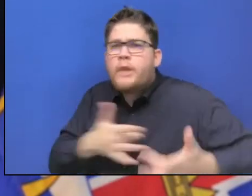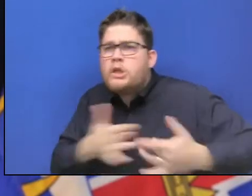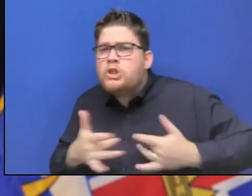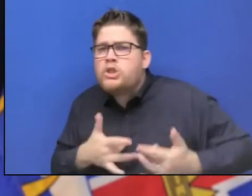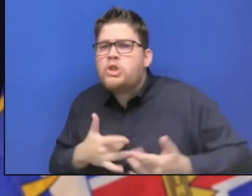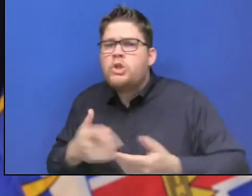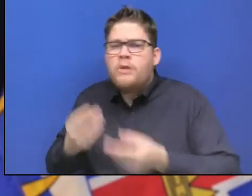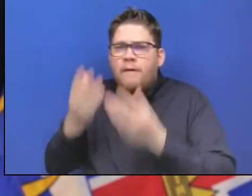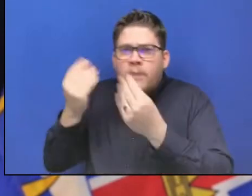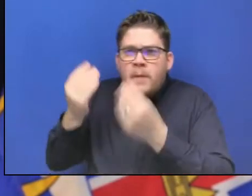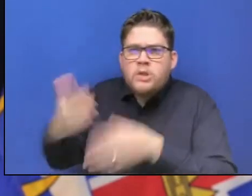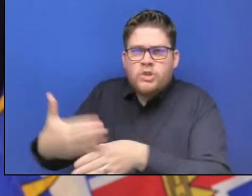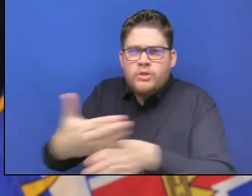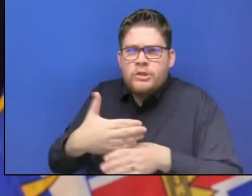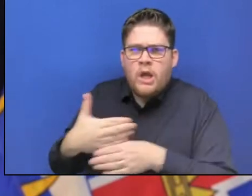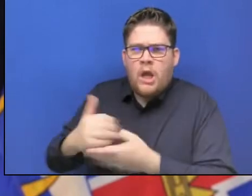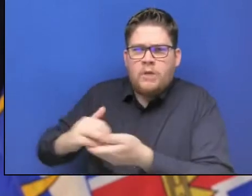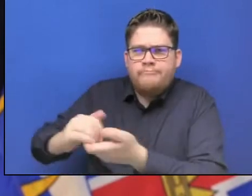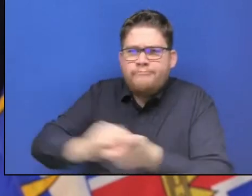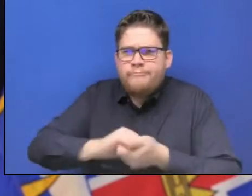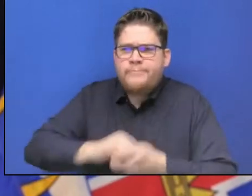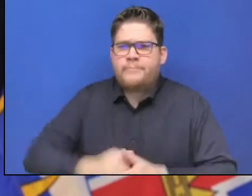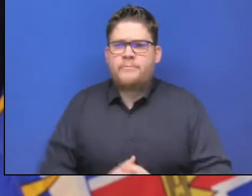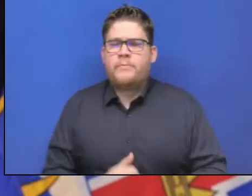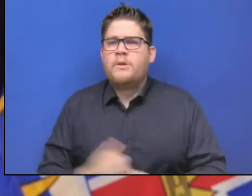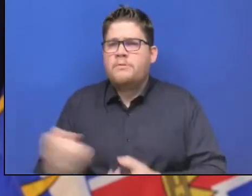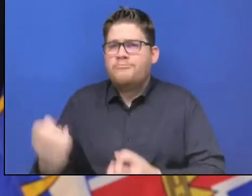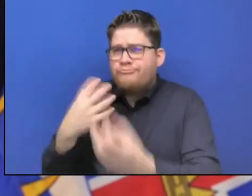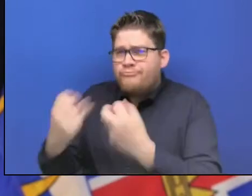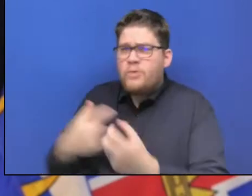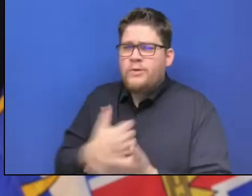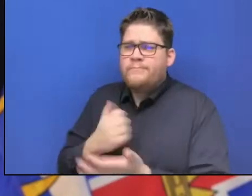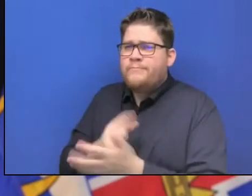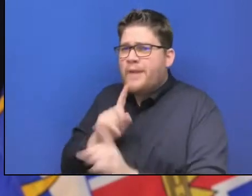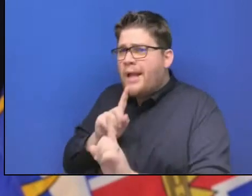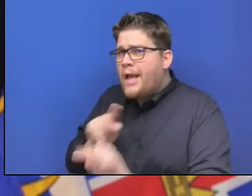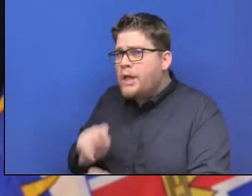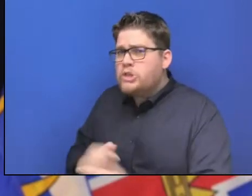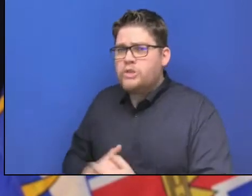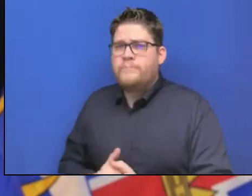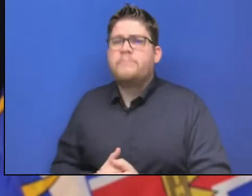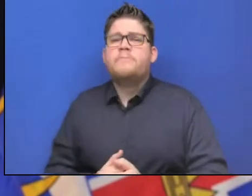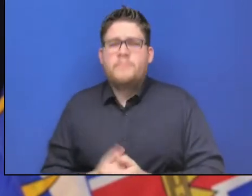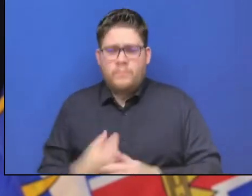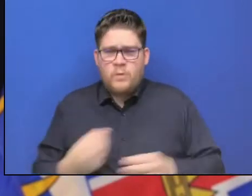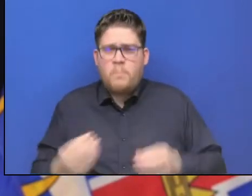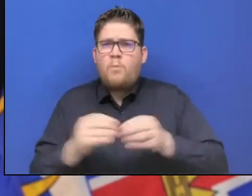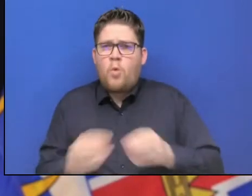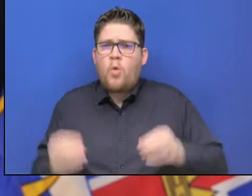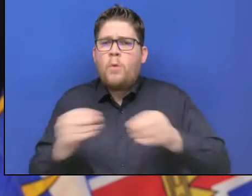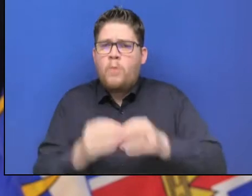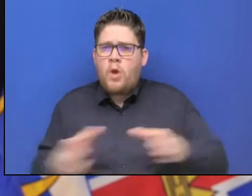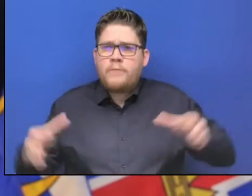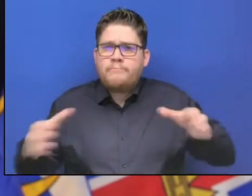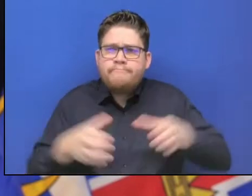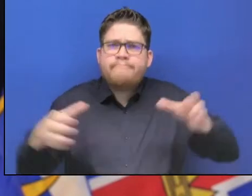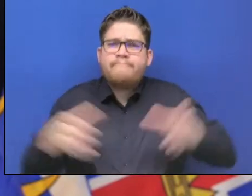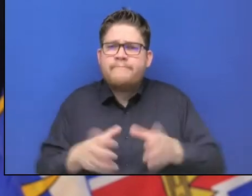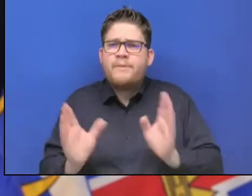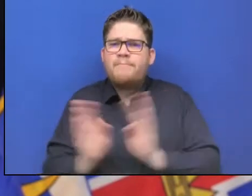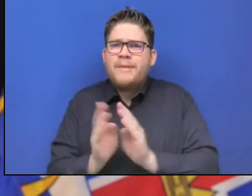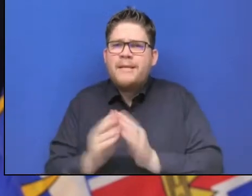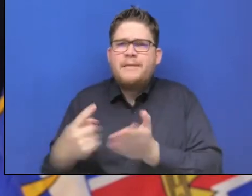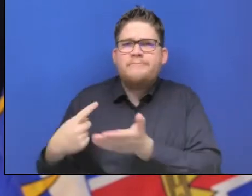And this past week, my staff held additional calls to provide information and answer questions about the provincial state of emergency.